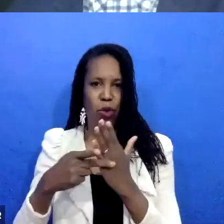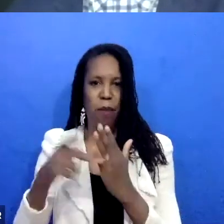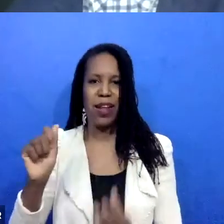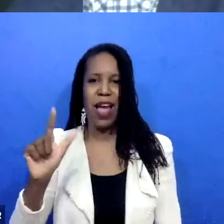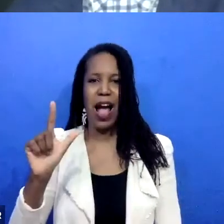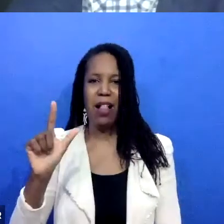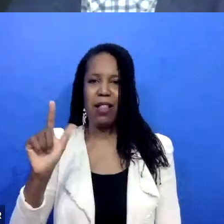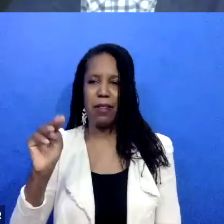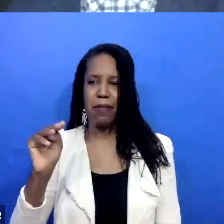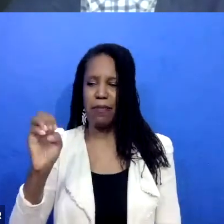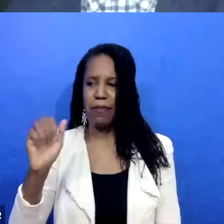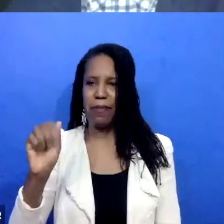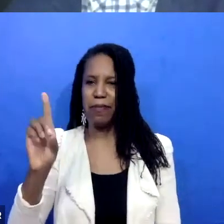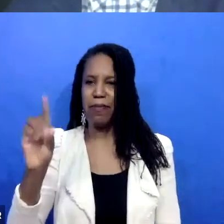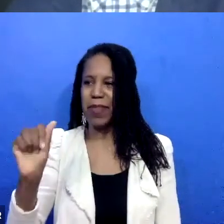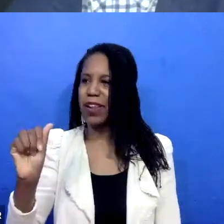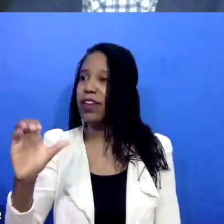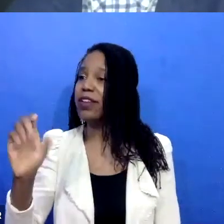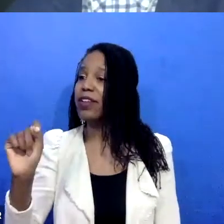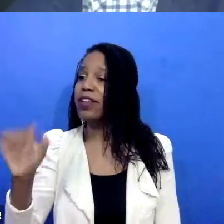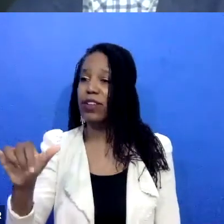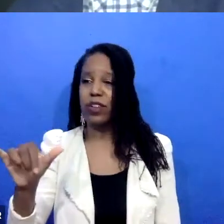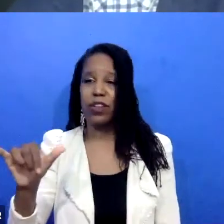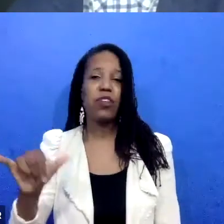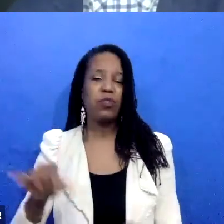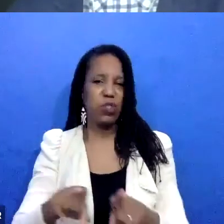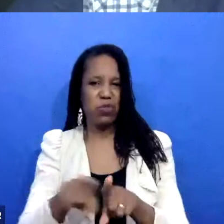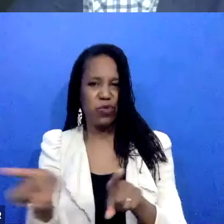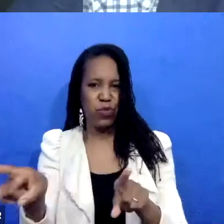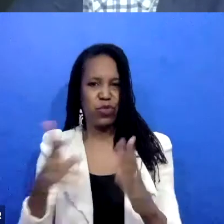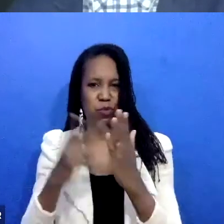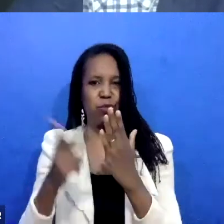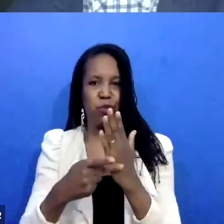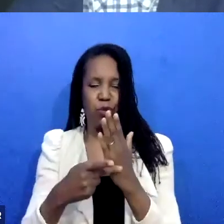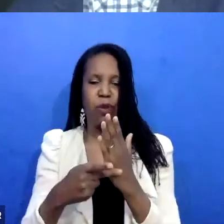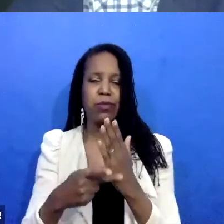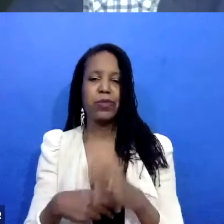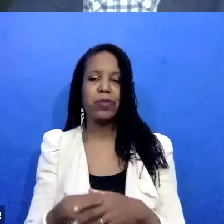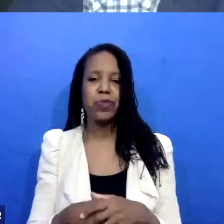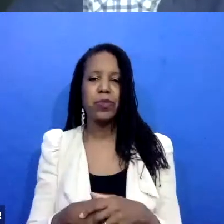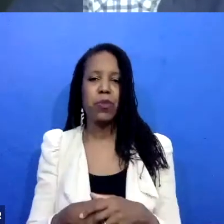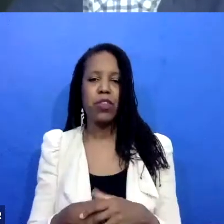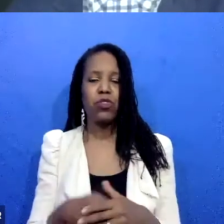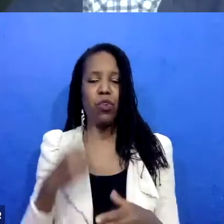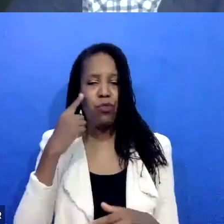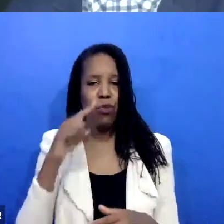actually at that time pretty closely with the criminal legal system, the youth justice system